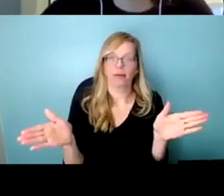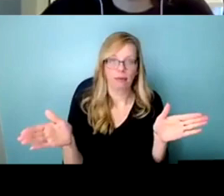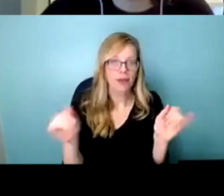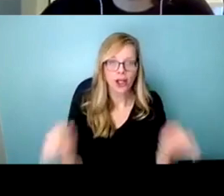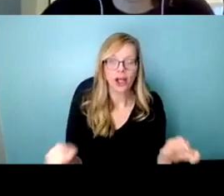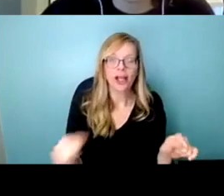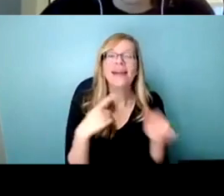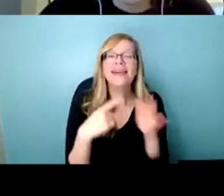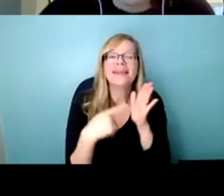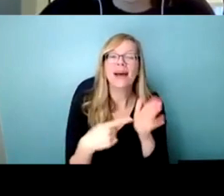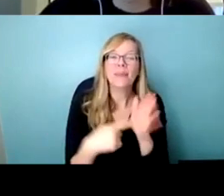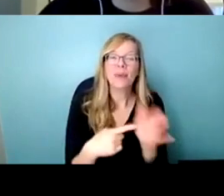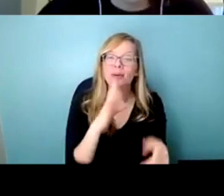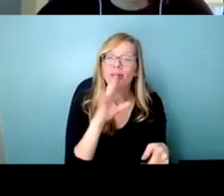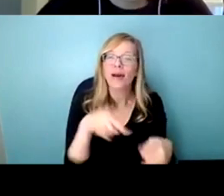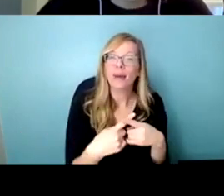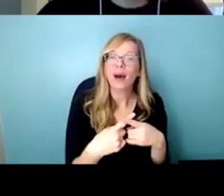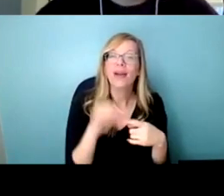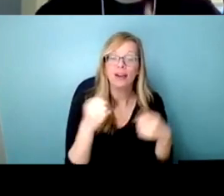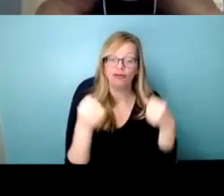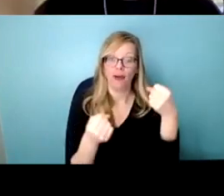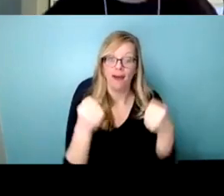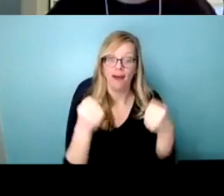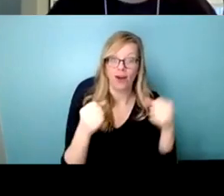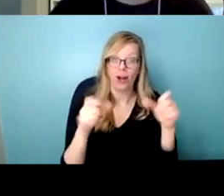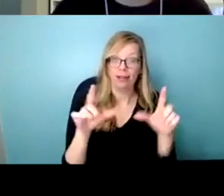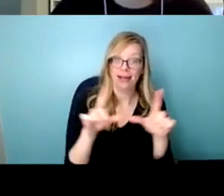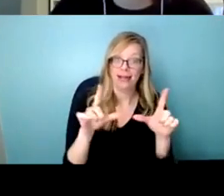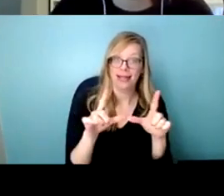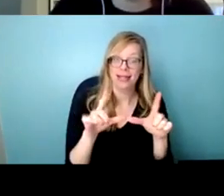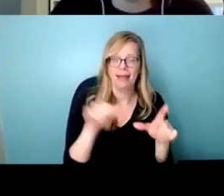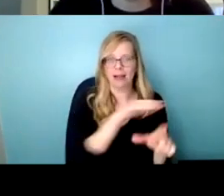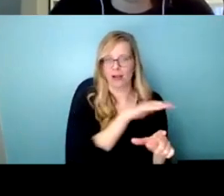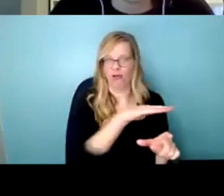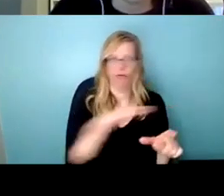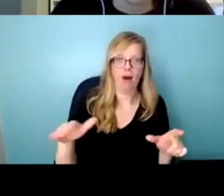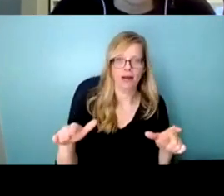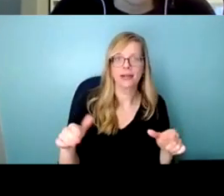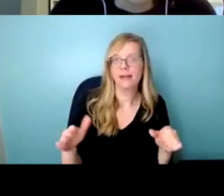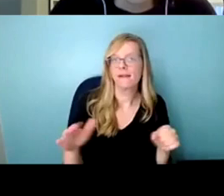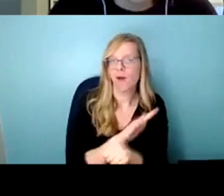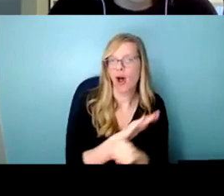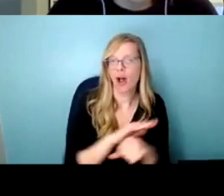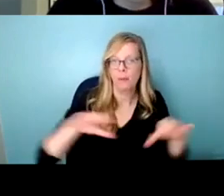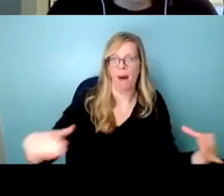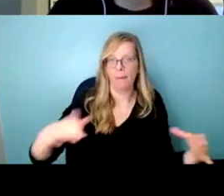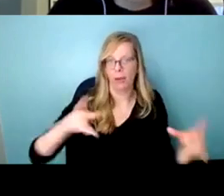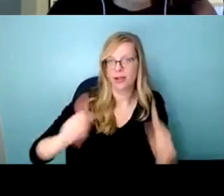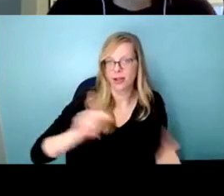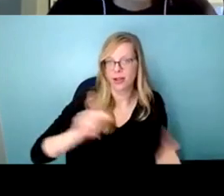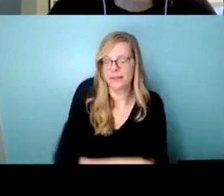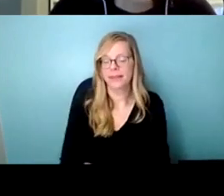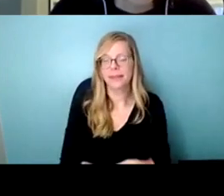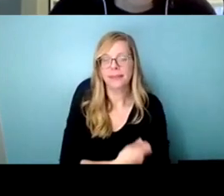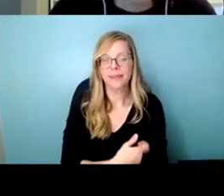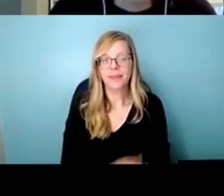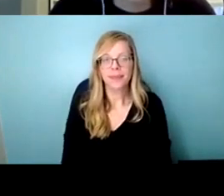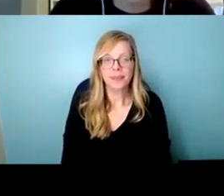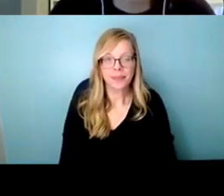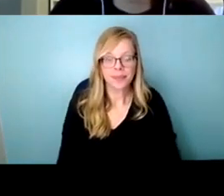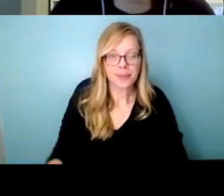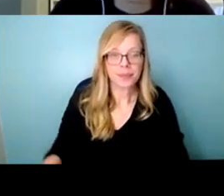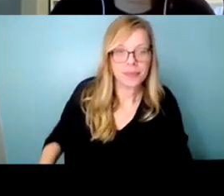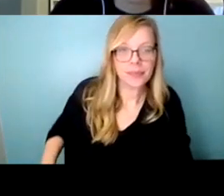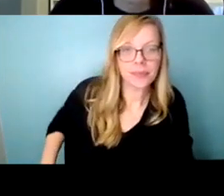example i gave about the um the driver's license obviously that's across the whole population so that's um